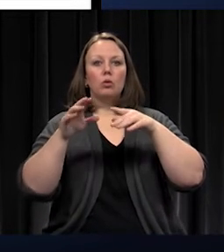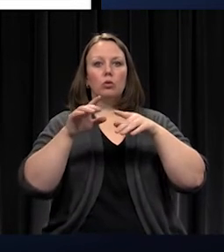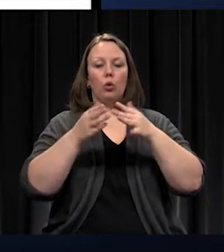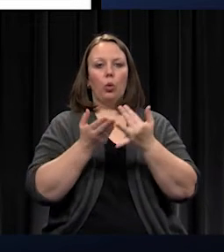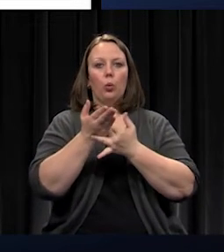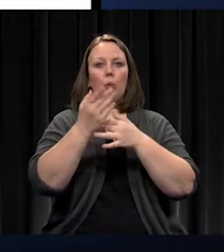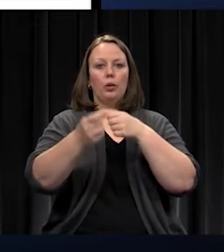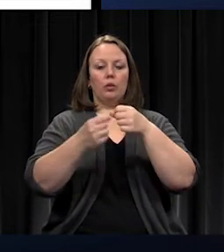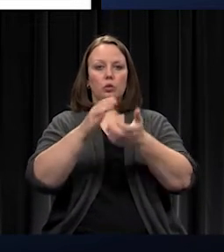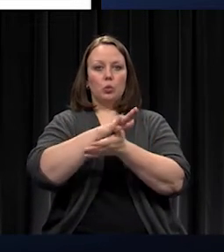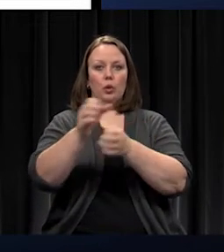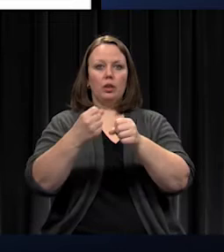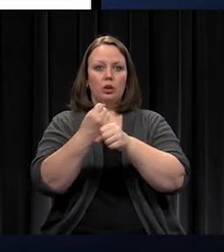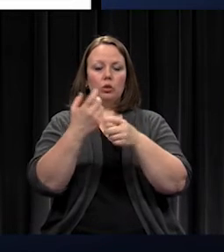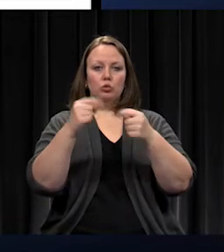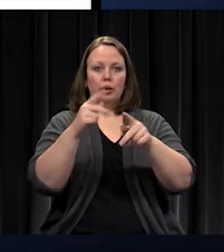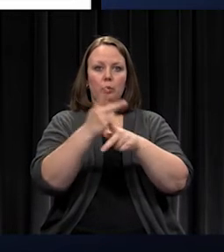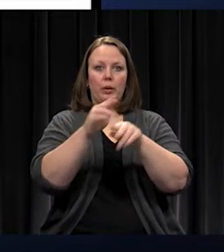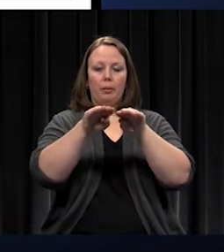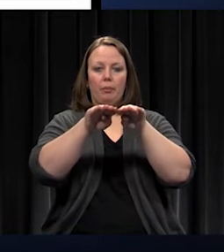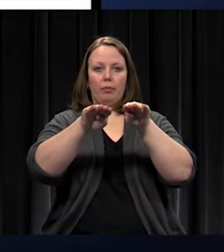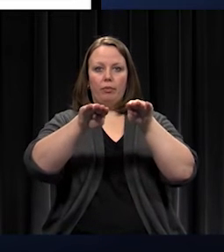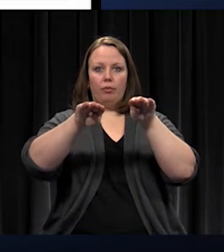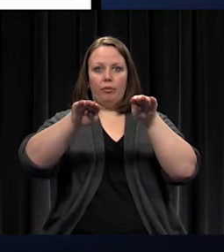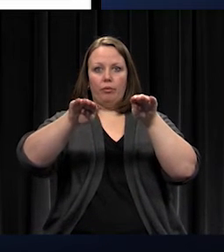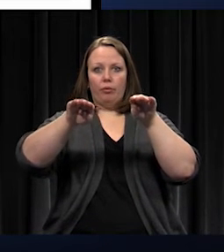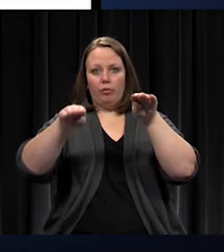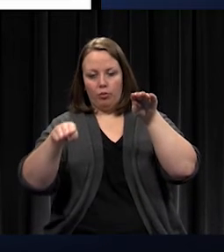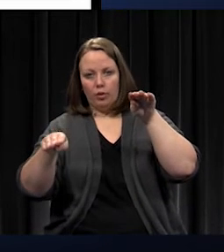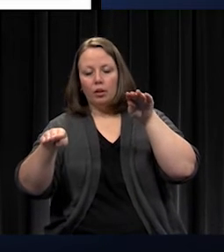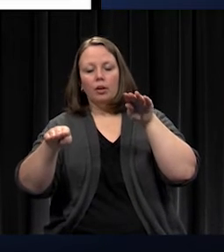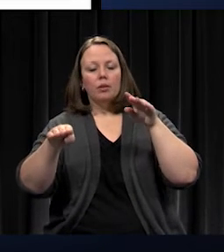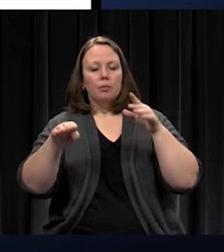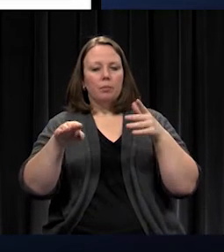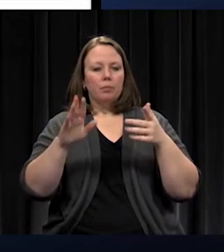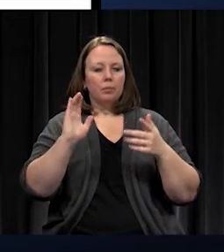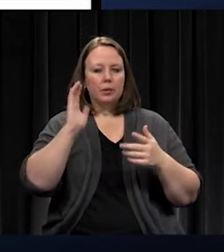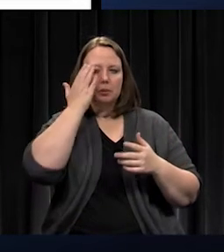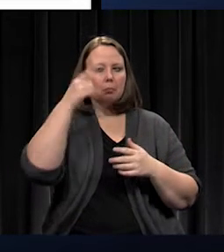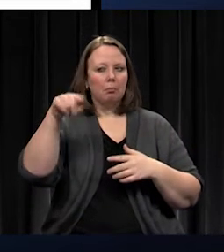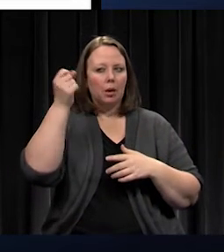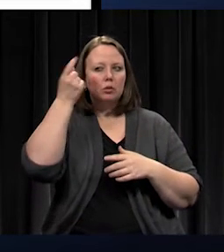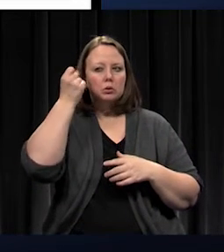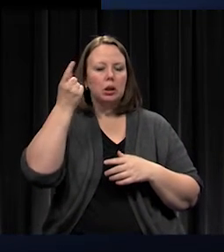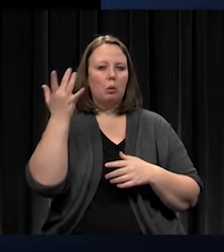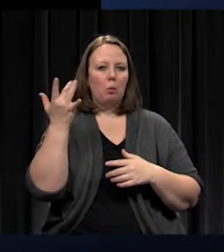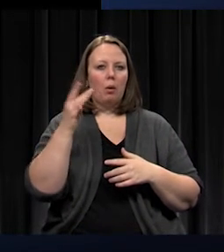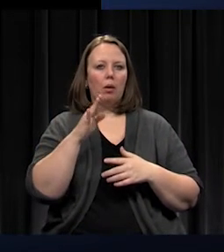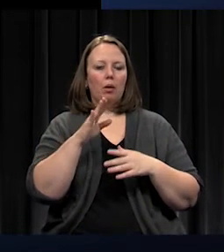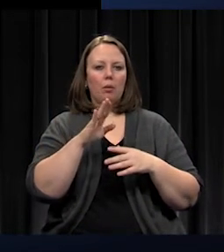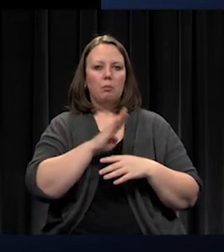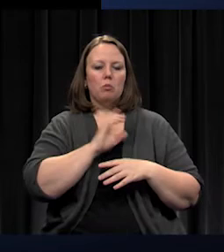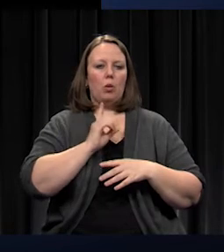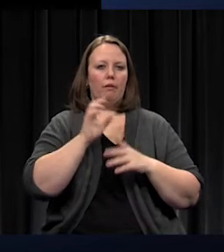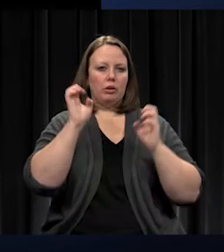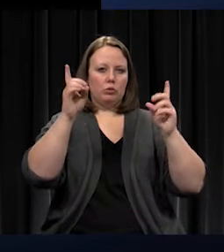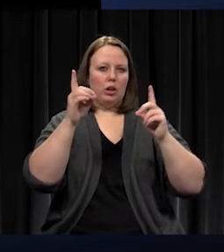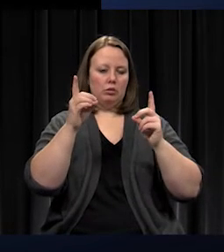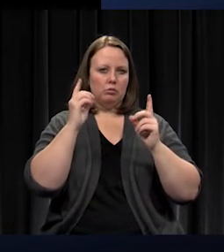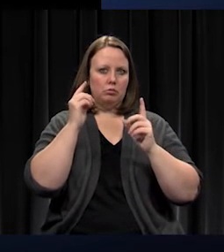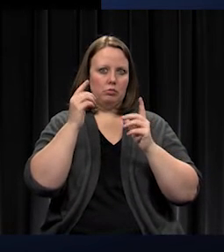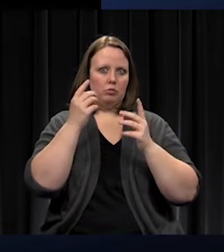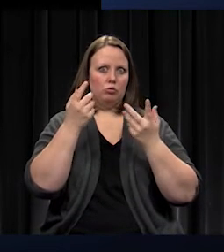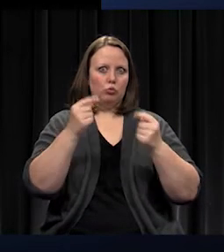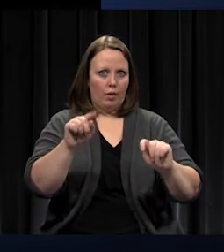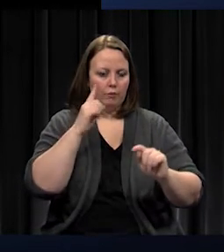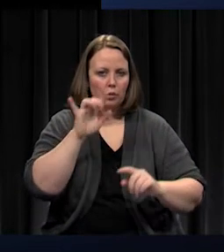So we don't see these major fluctuations. They seem to understand why boards of education work towards that. And finally, we tried to do